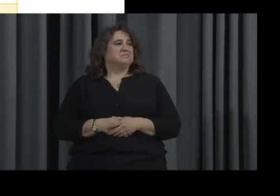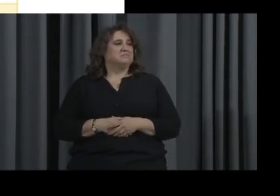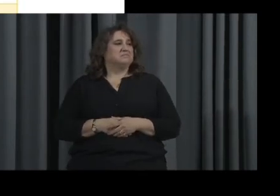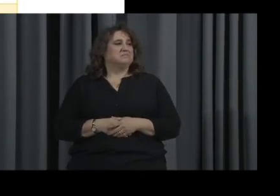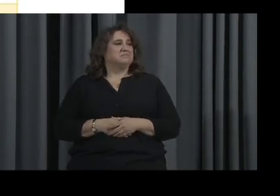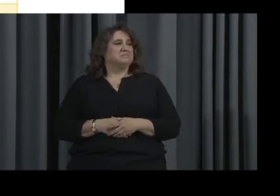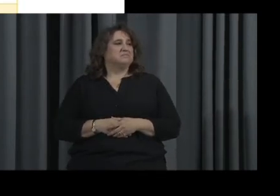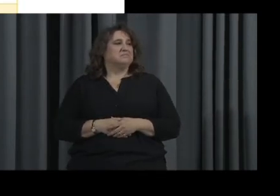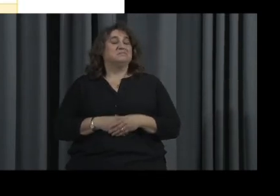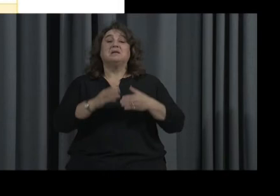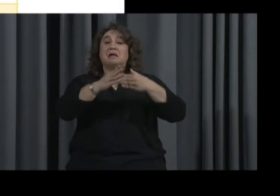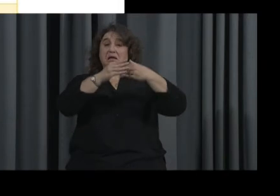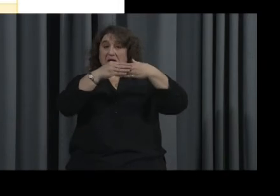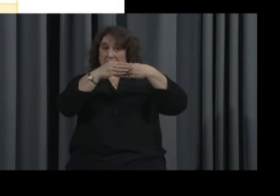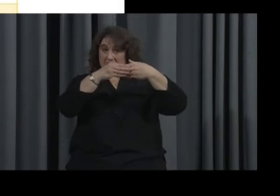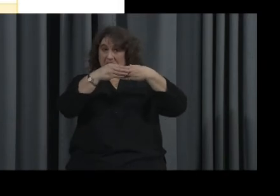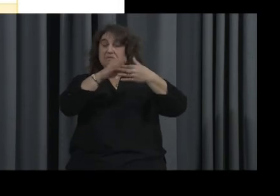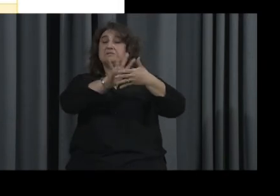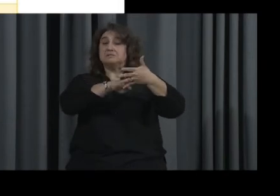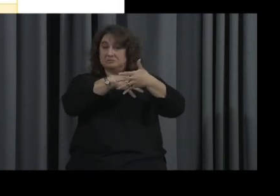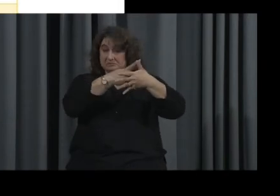Flexible Schedule.